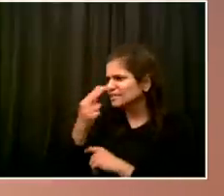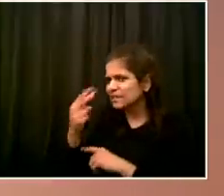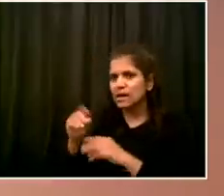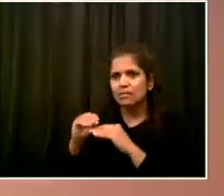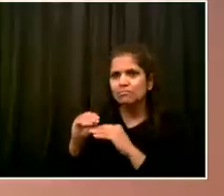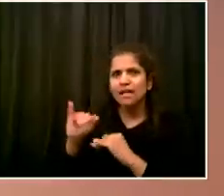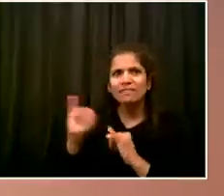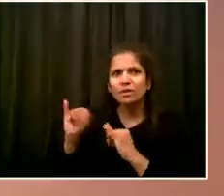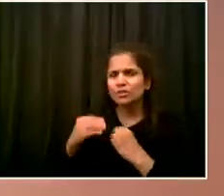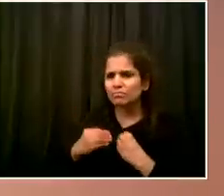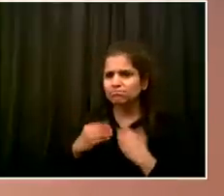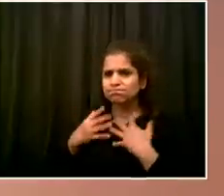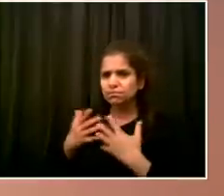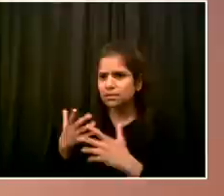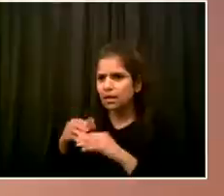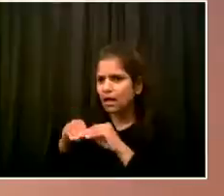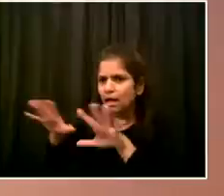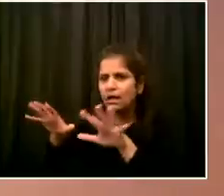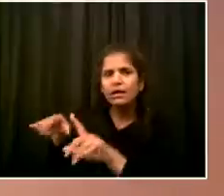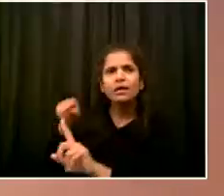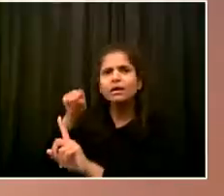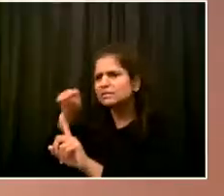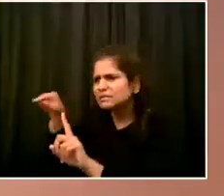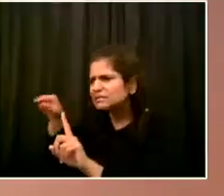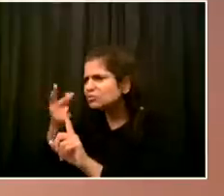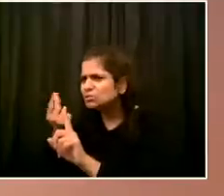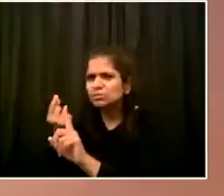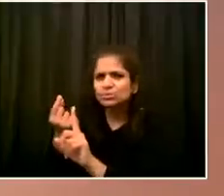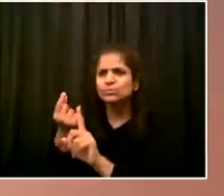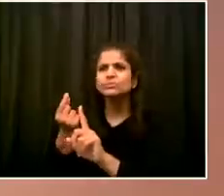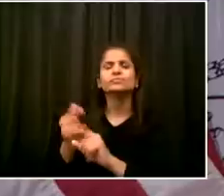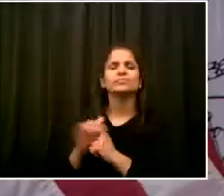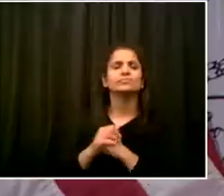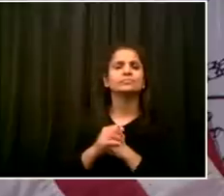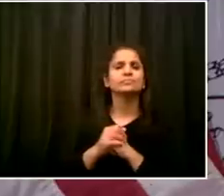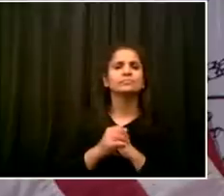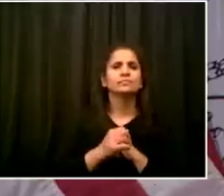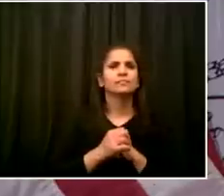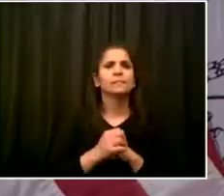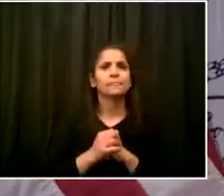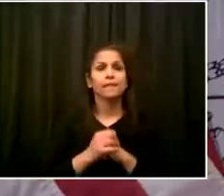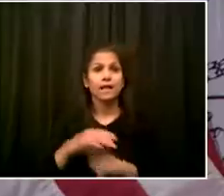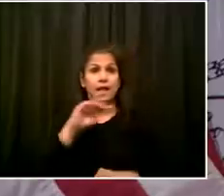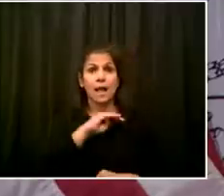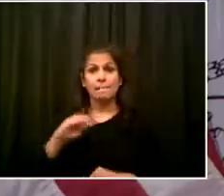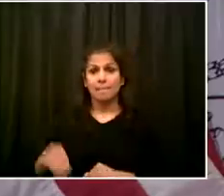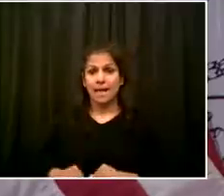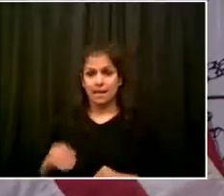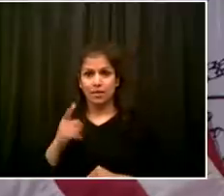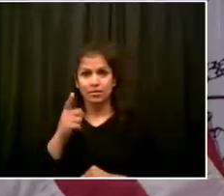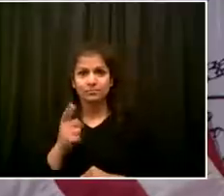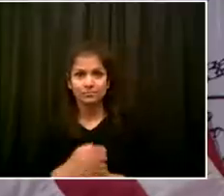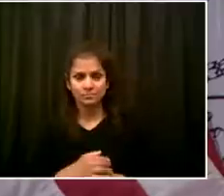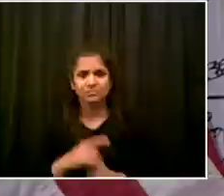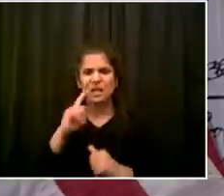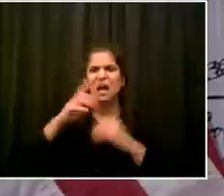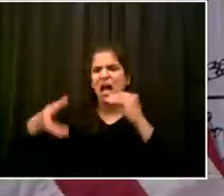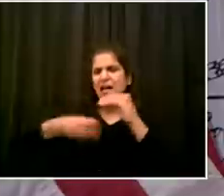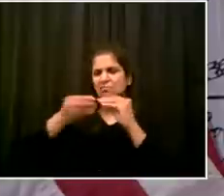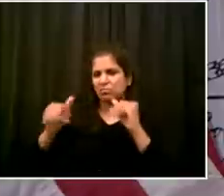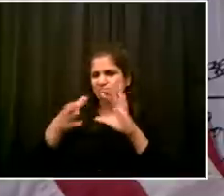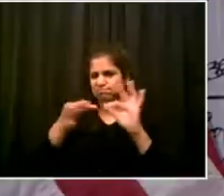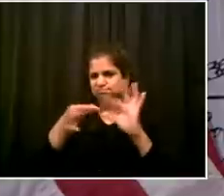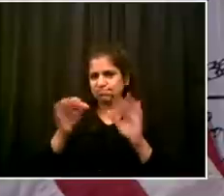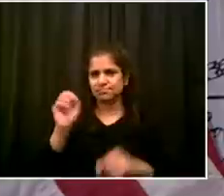proximity are as safe as possible. And last point, you know, because I appreciate the question very much